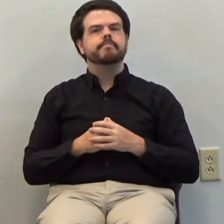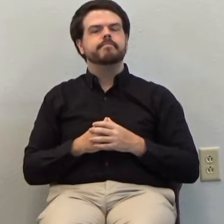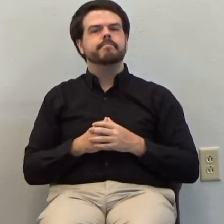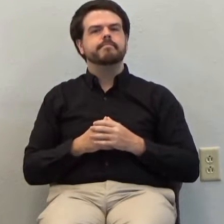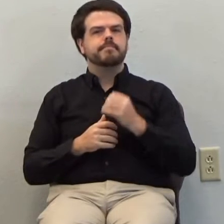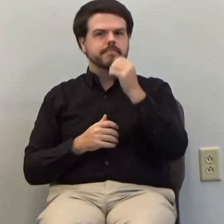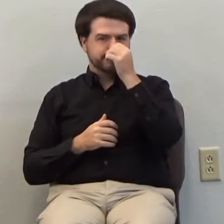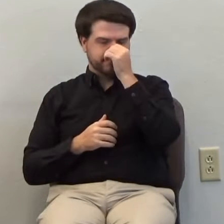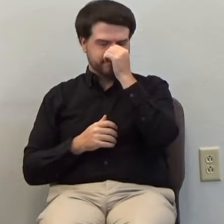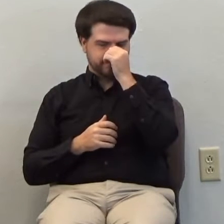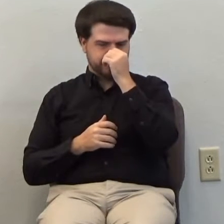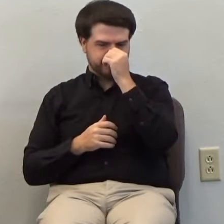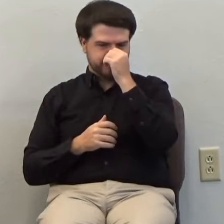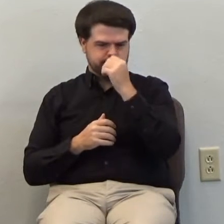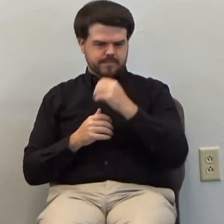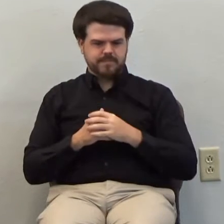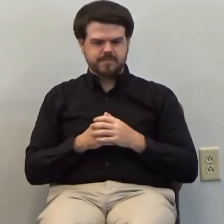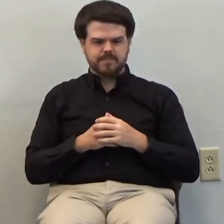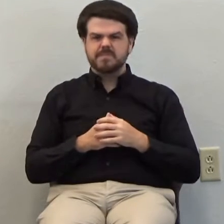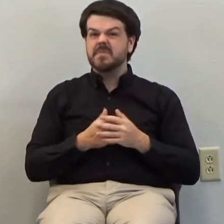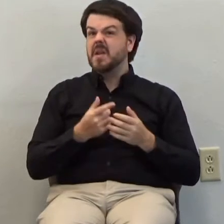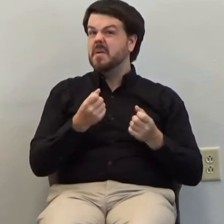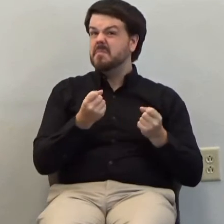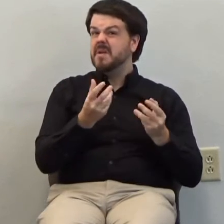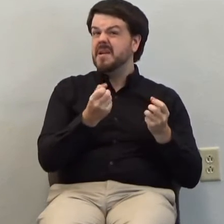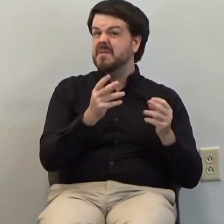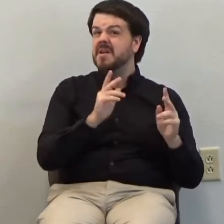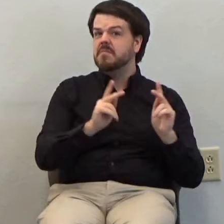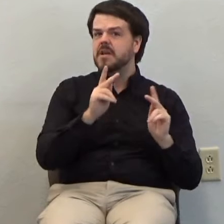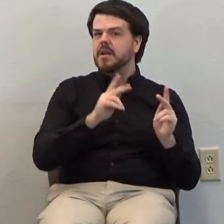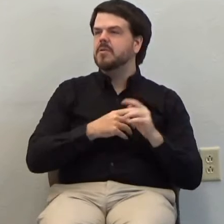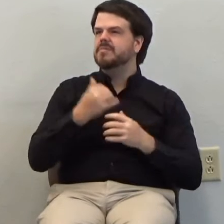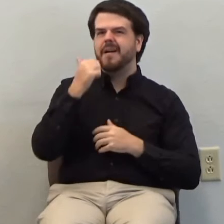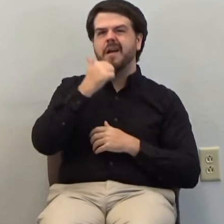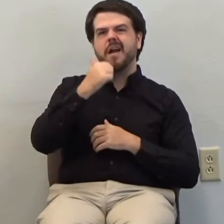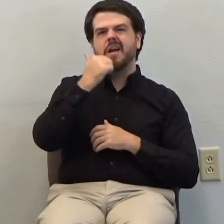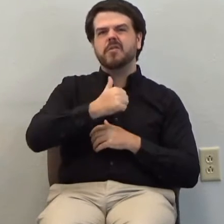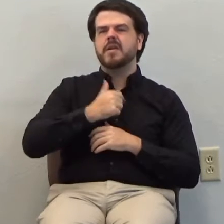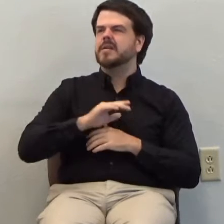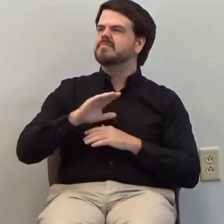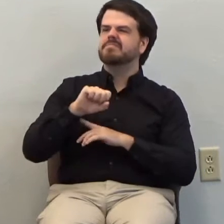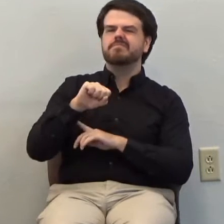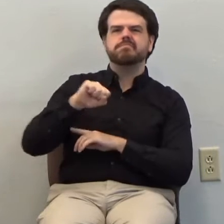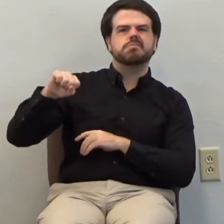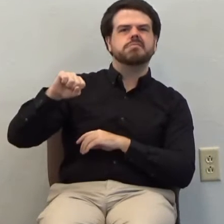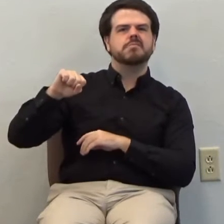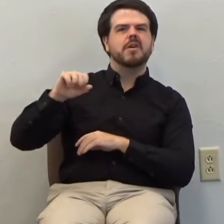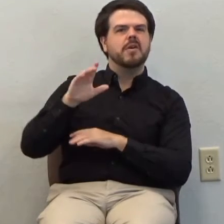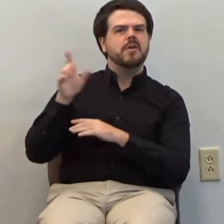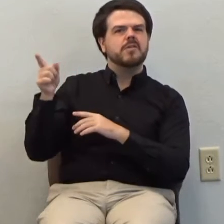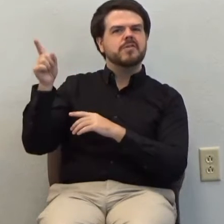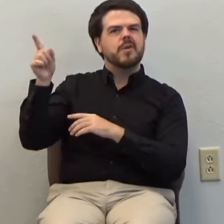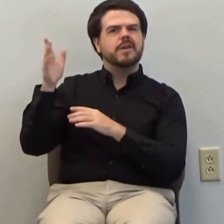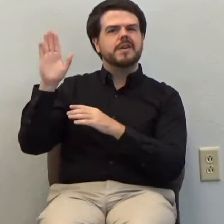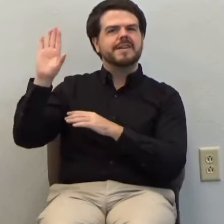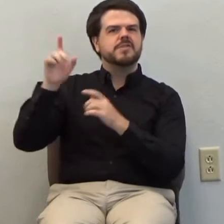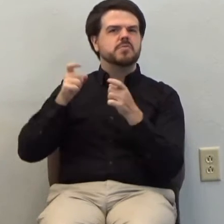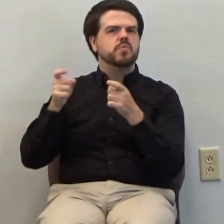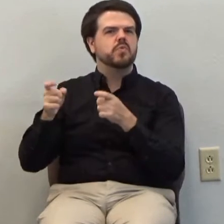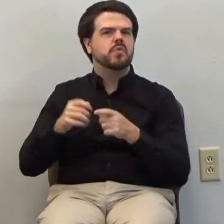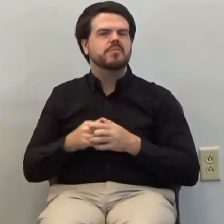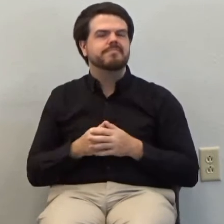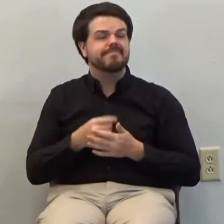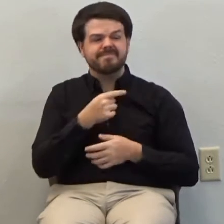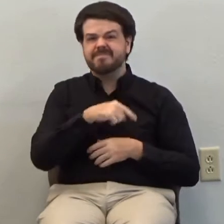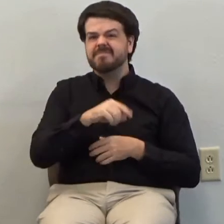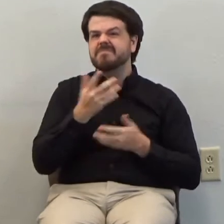Many people daily reject Christ's rule over their lives. They don't want Him to be